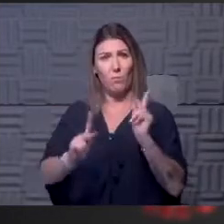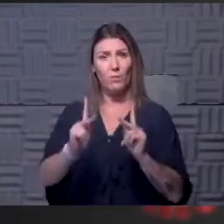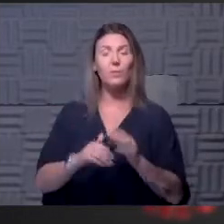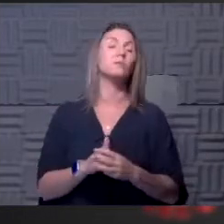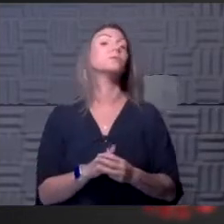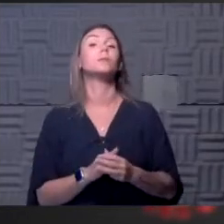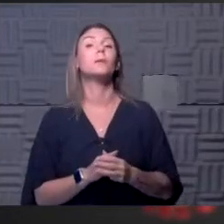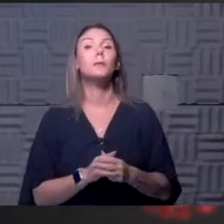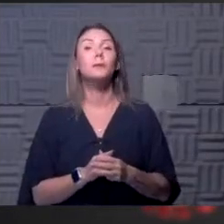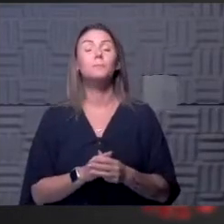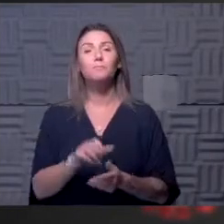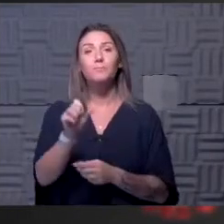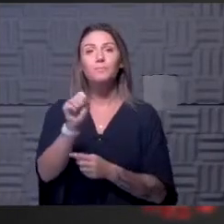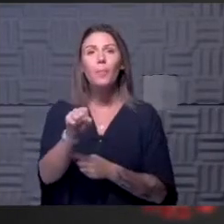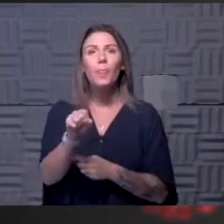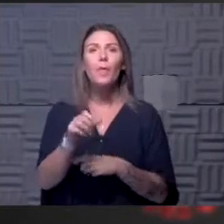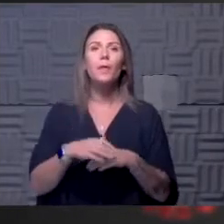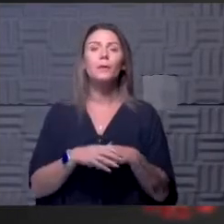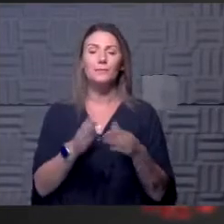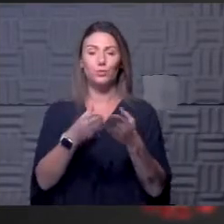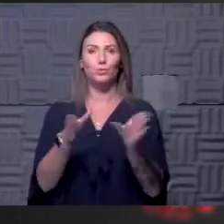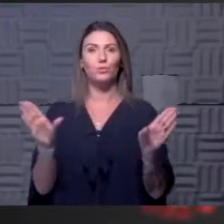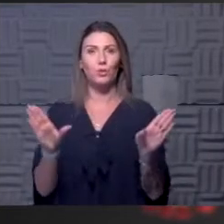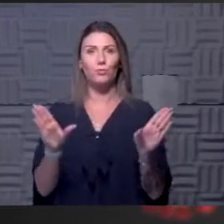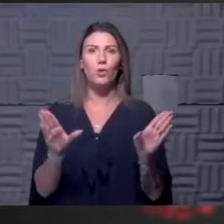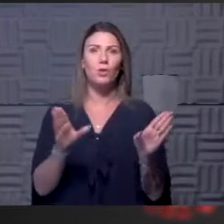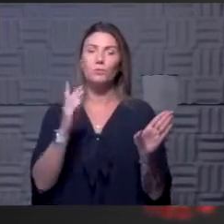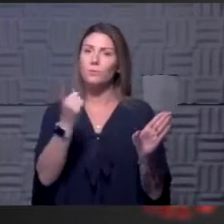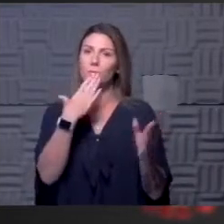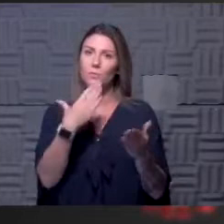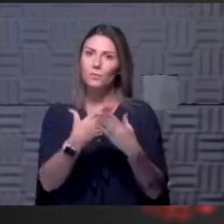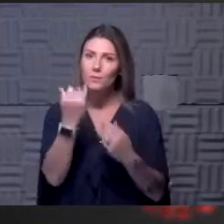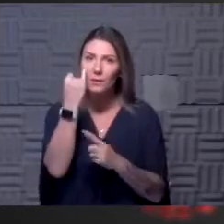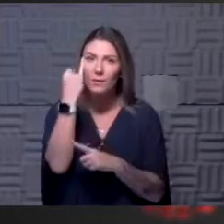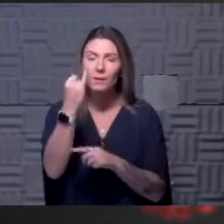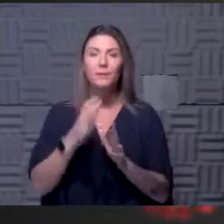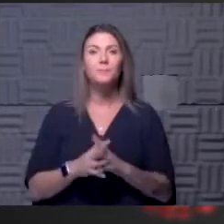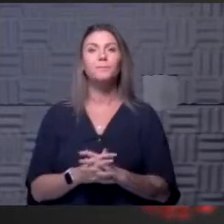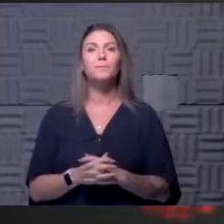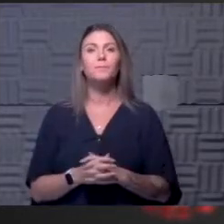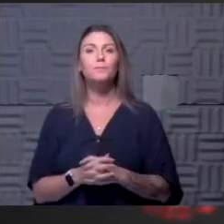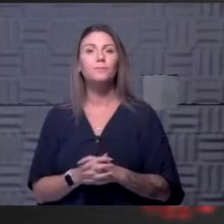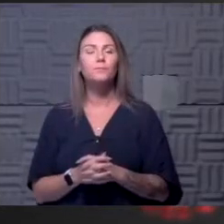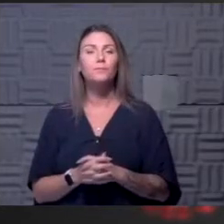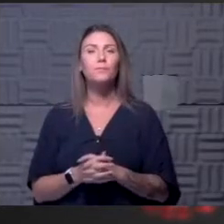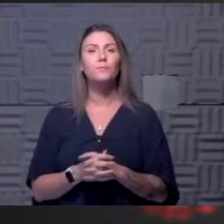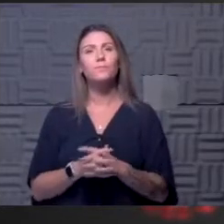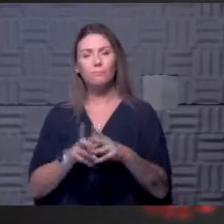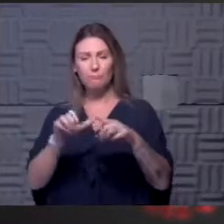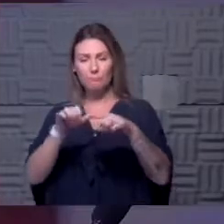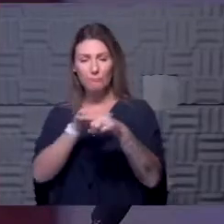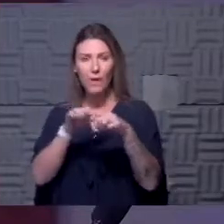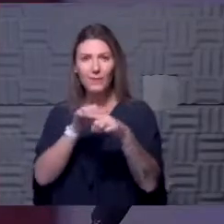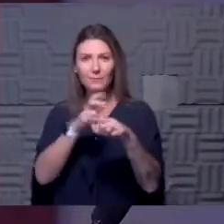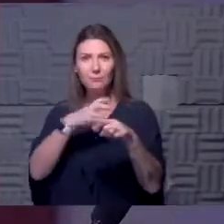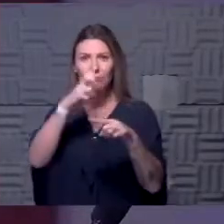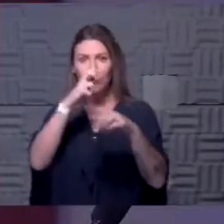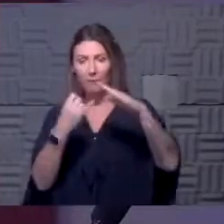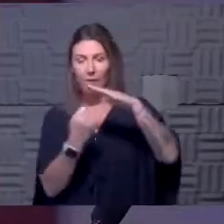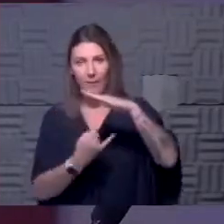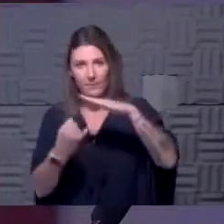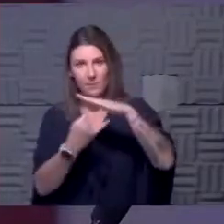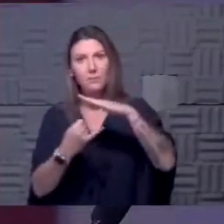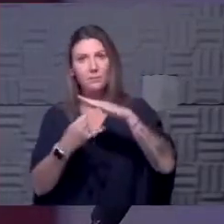Yeah. So I think, you know, in general, it's always a good idea to practice strict isolation